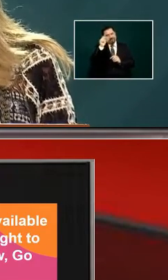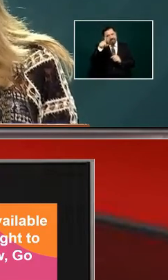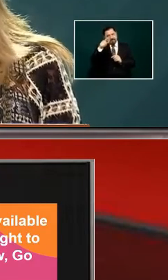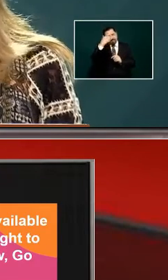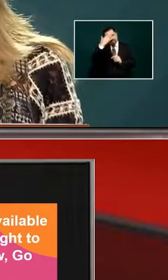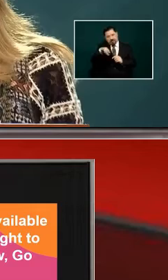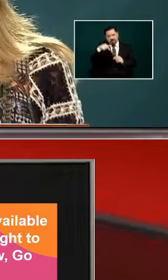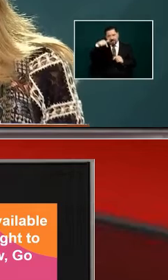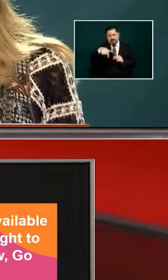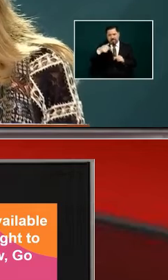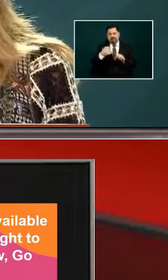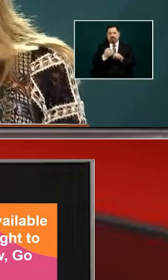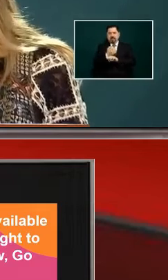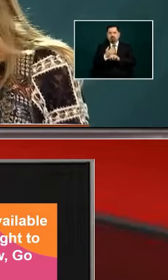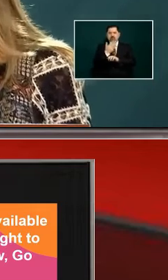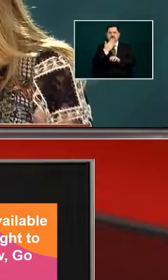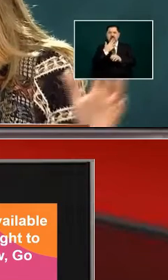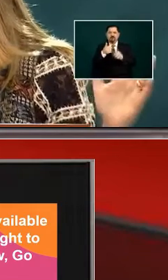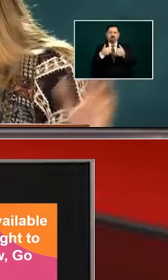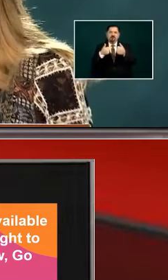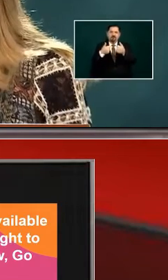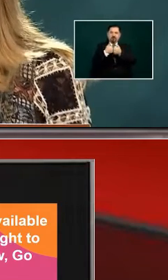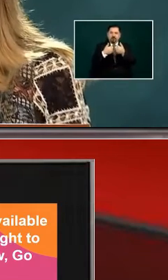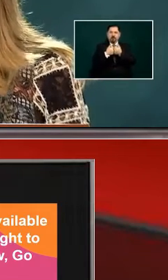geographic location